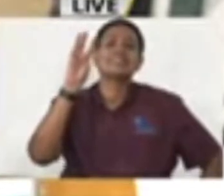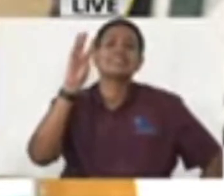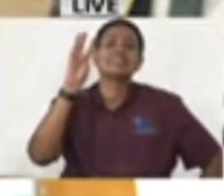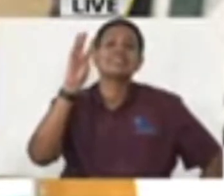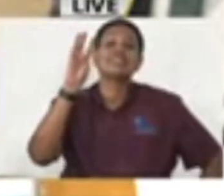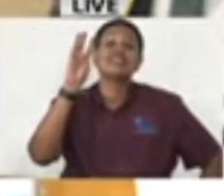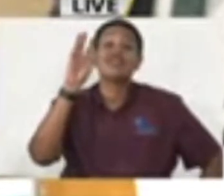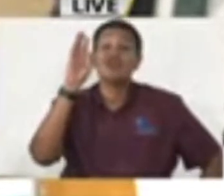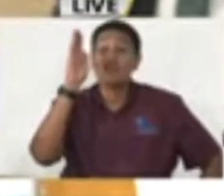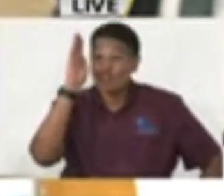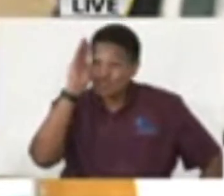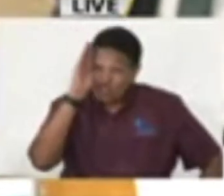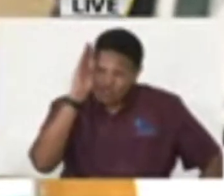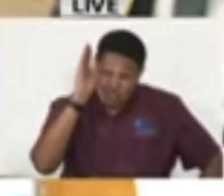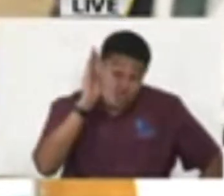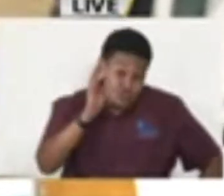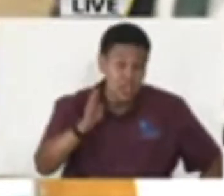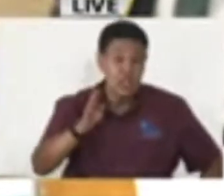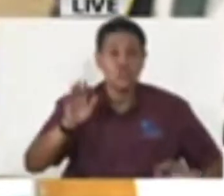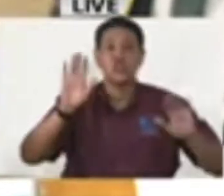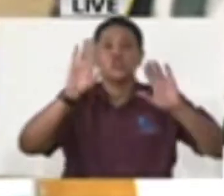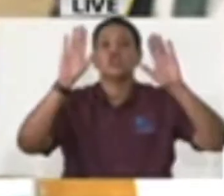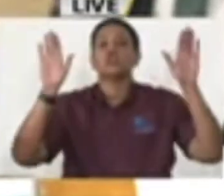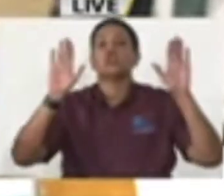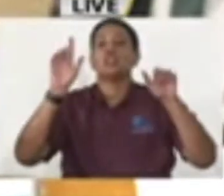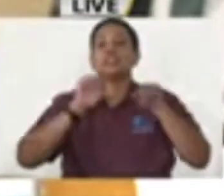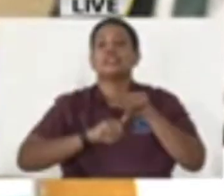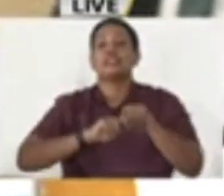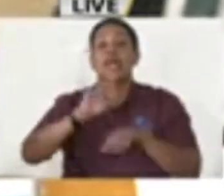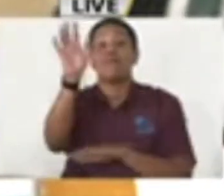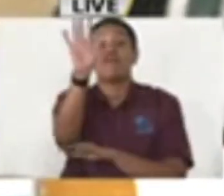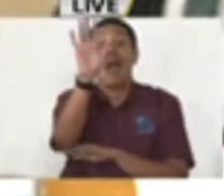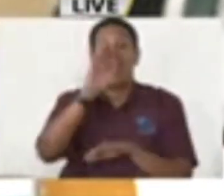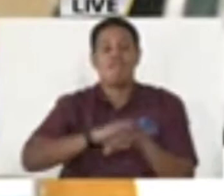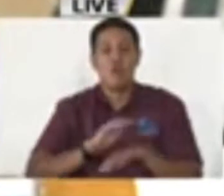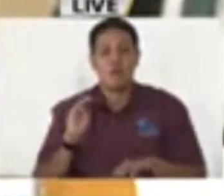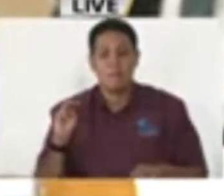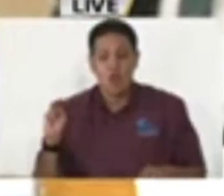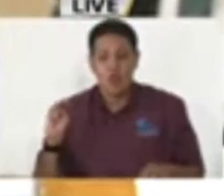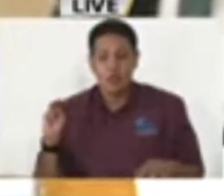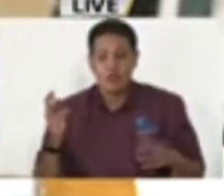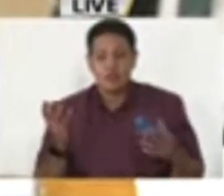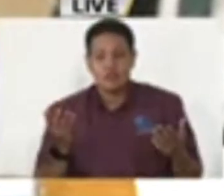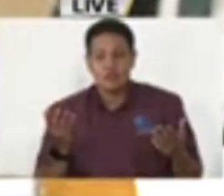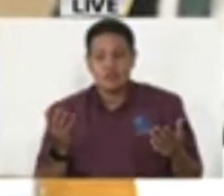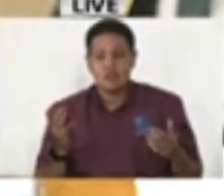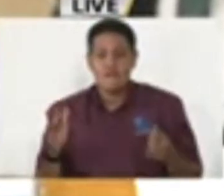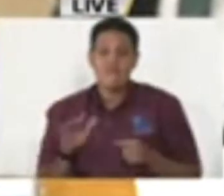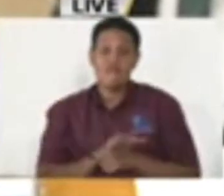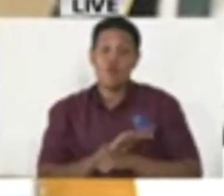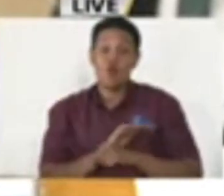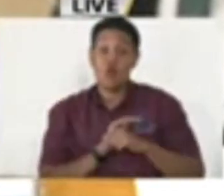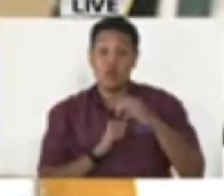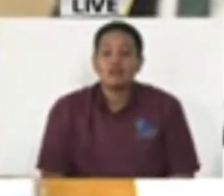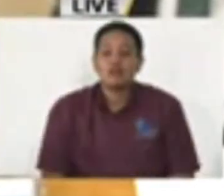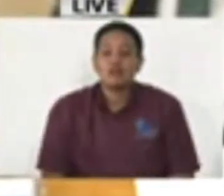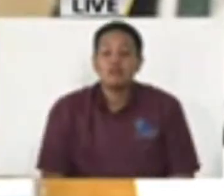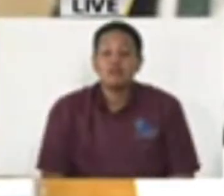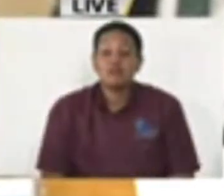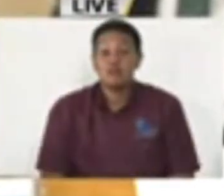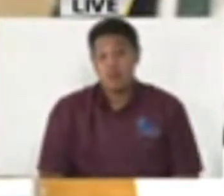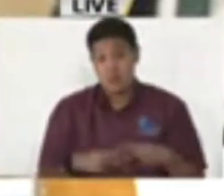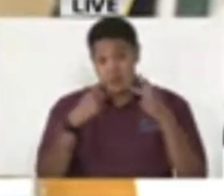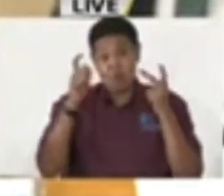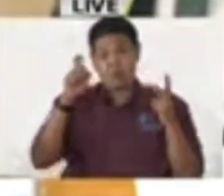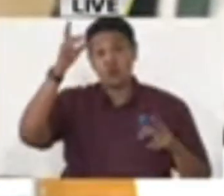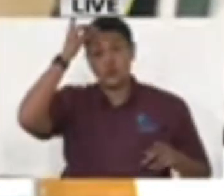straight through Sunday to 5 a.m. on Monday, full curfew, no-movement. National